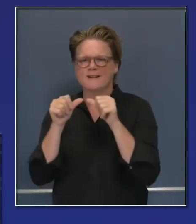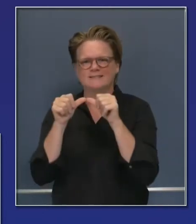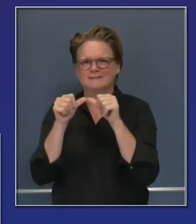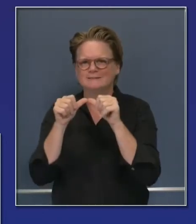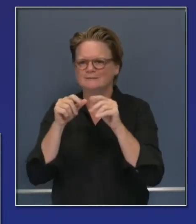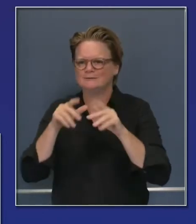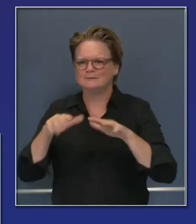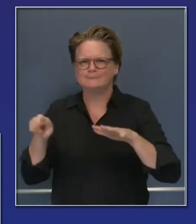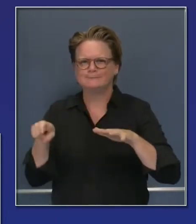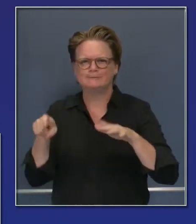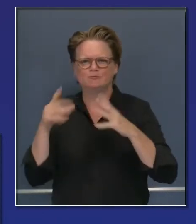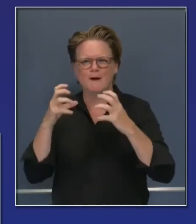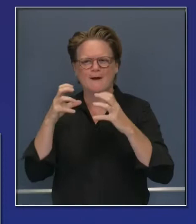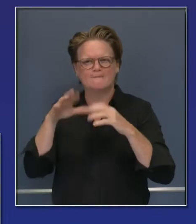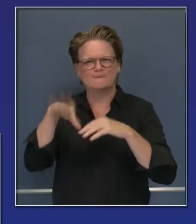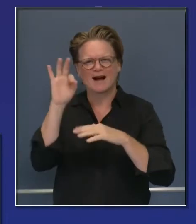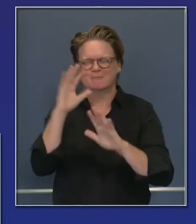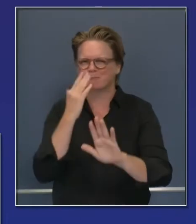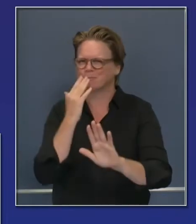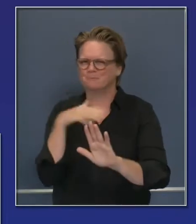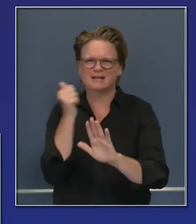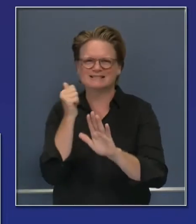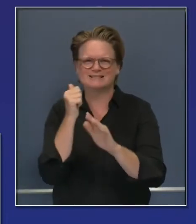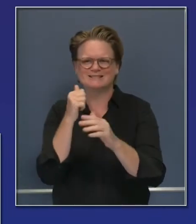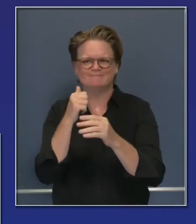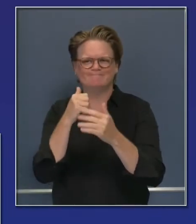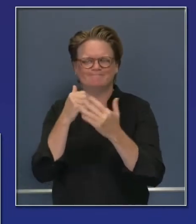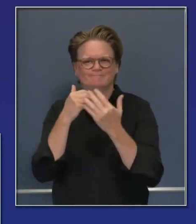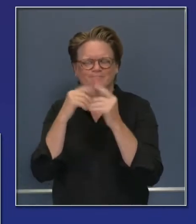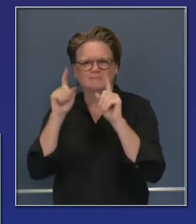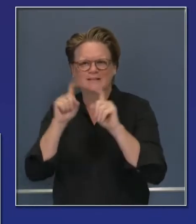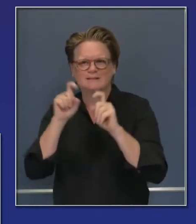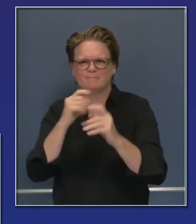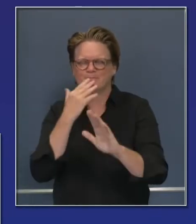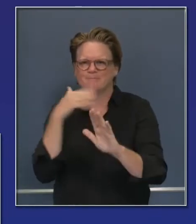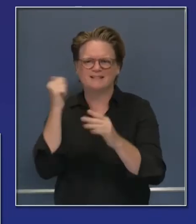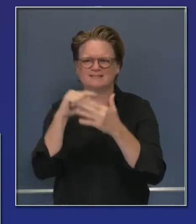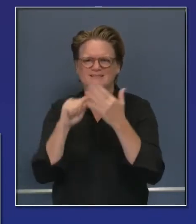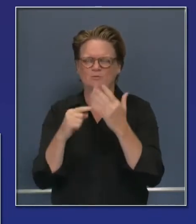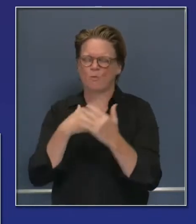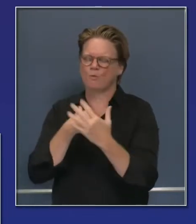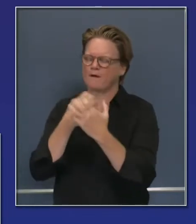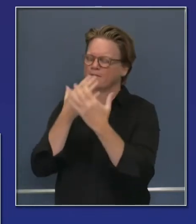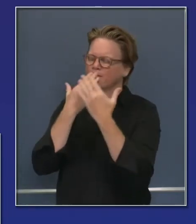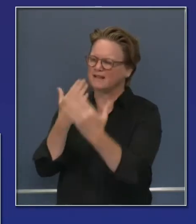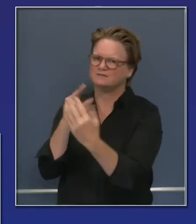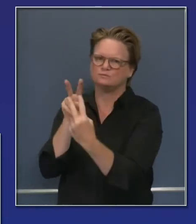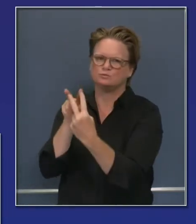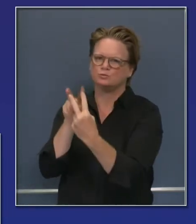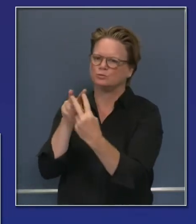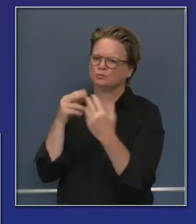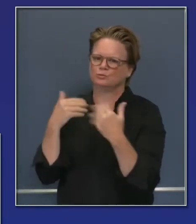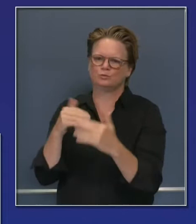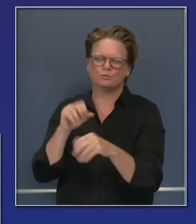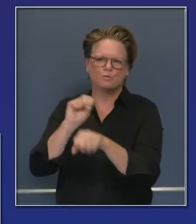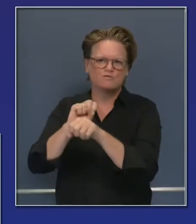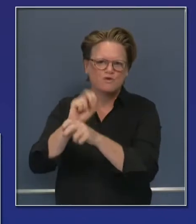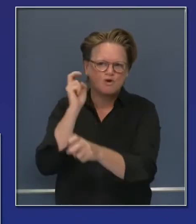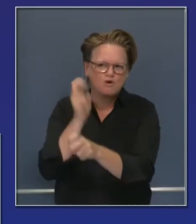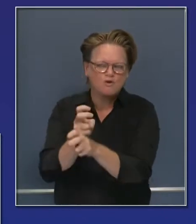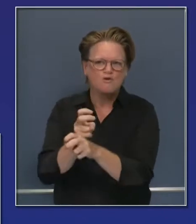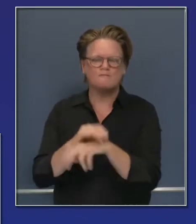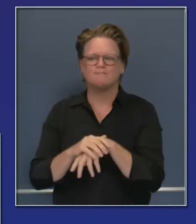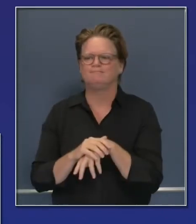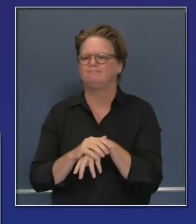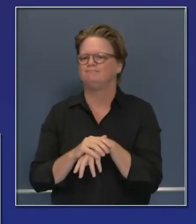support this effort. I'm very pleased that both are on the line. And I want to turn it over now to Senator